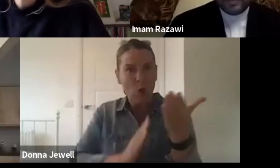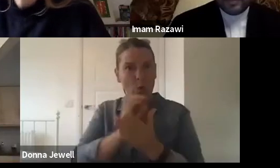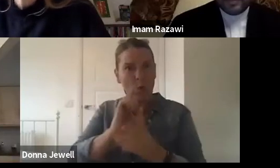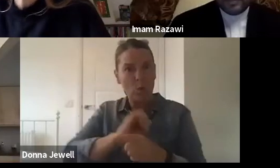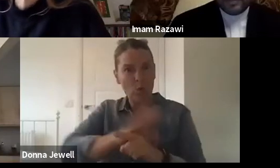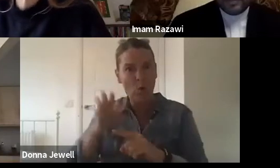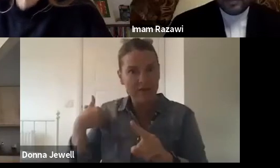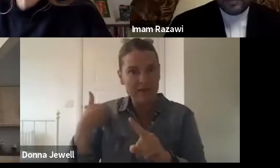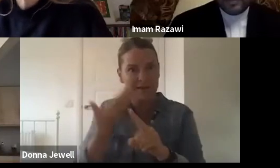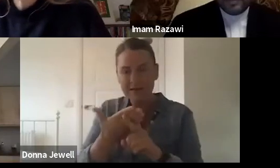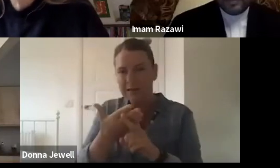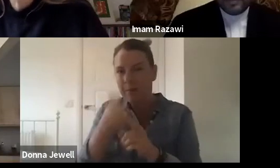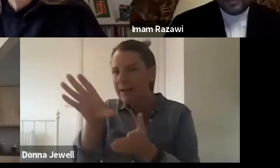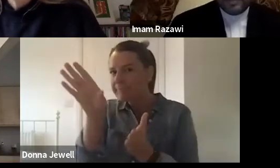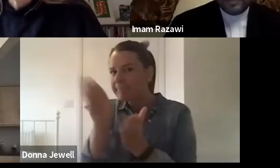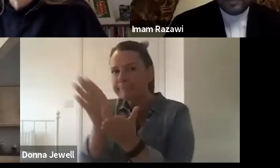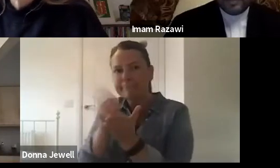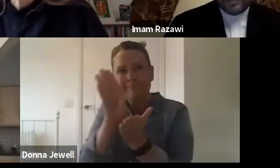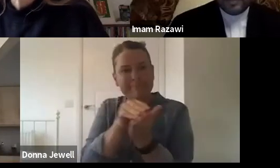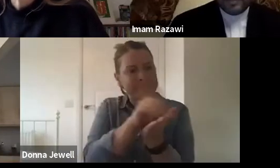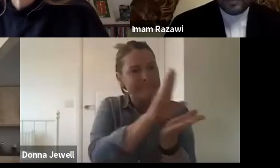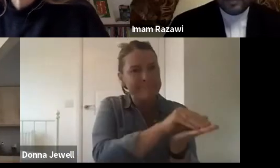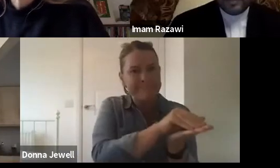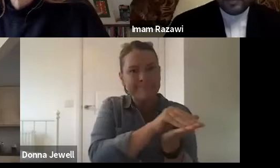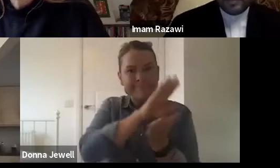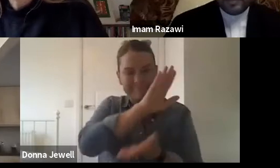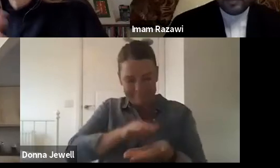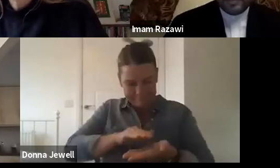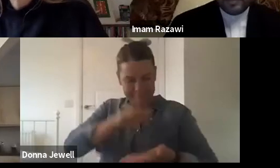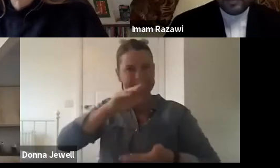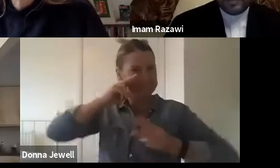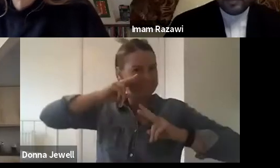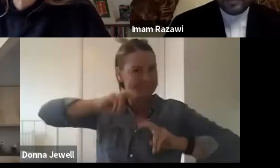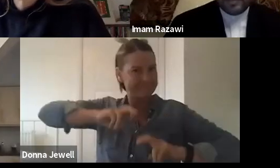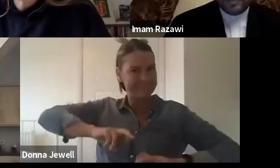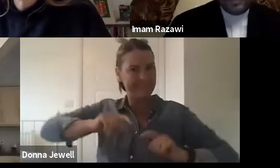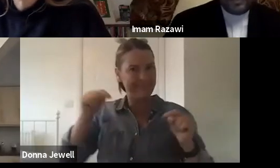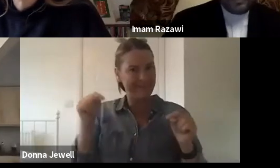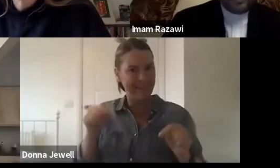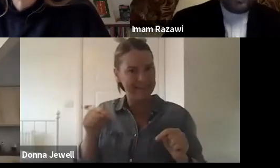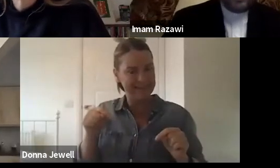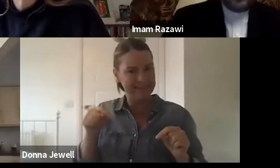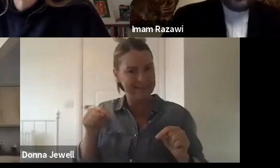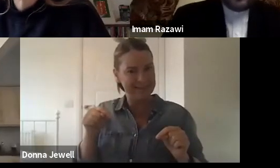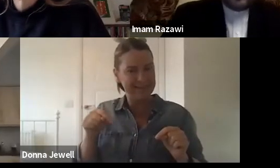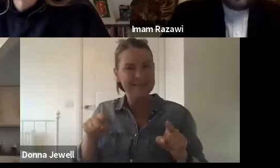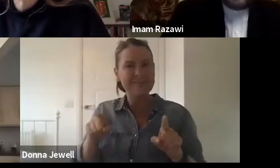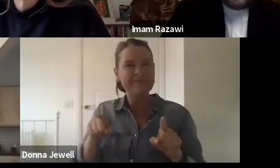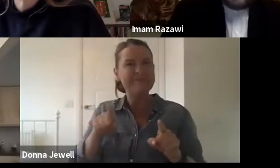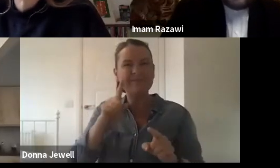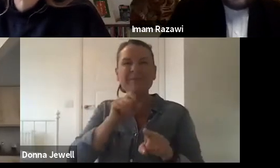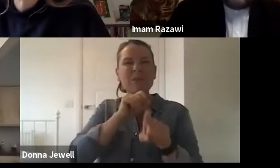time during lockdown, and also particularly committed to mental health